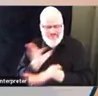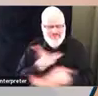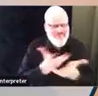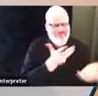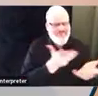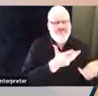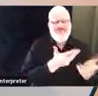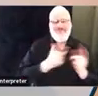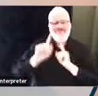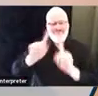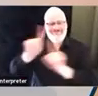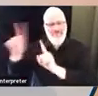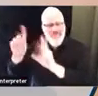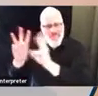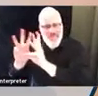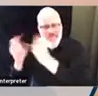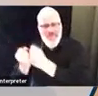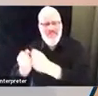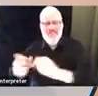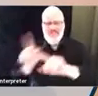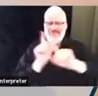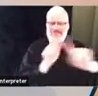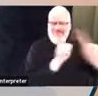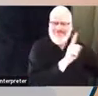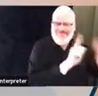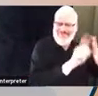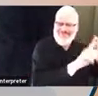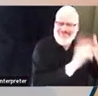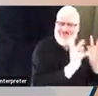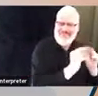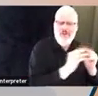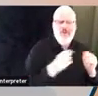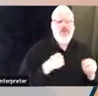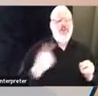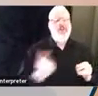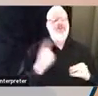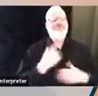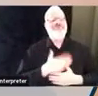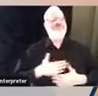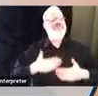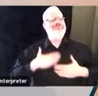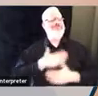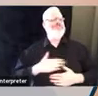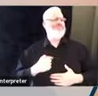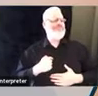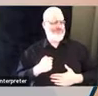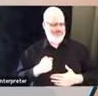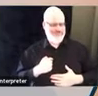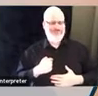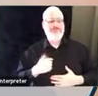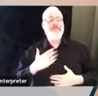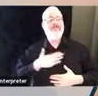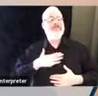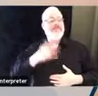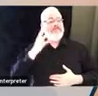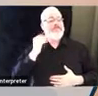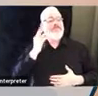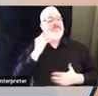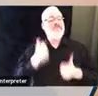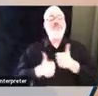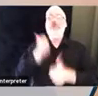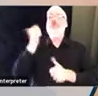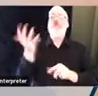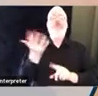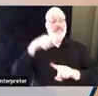Most of my experience has come from just working in the job and learning from others around me. I've learned a great